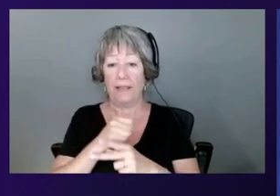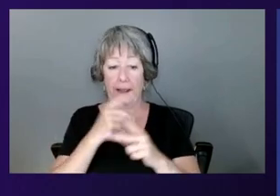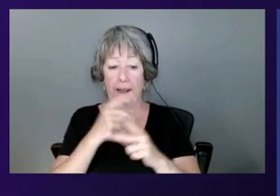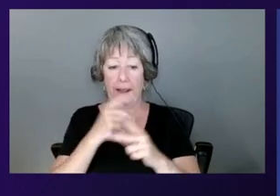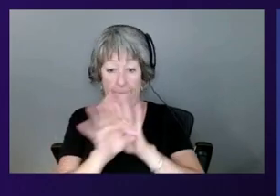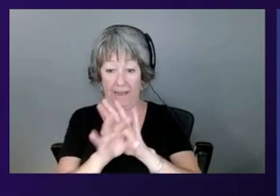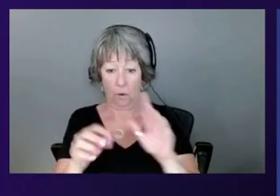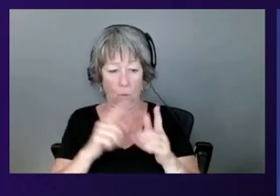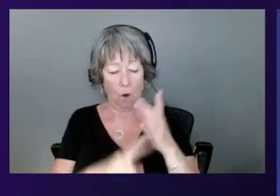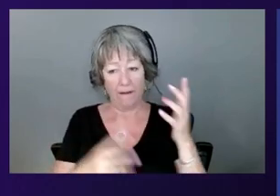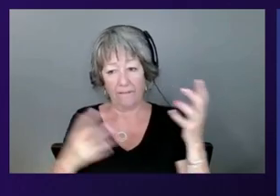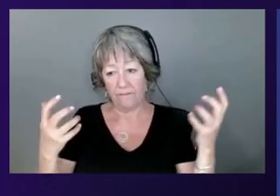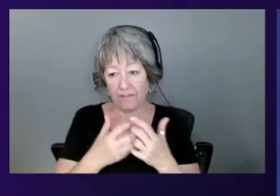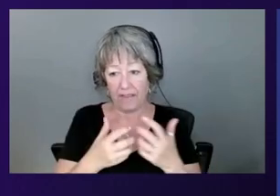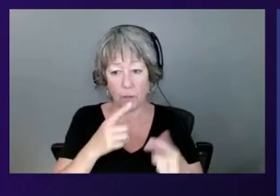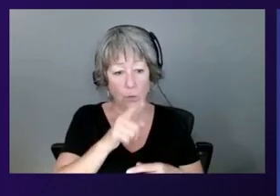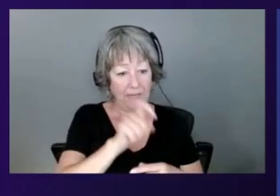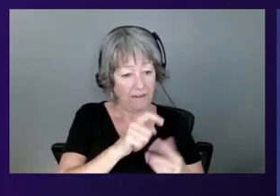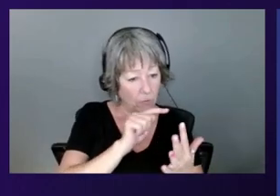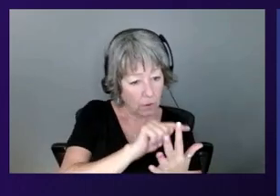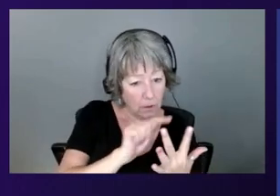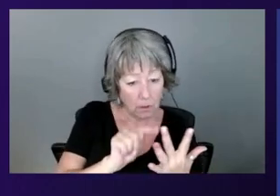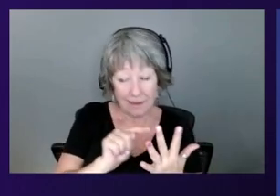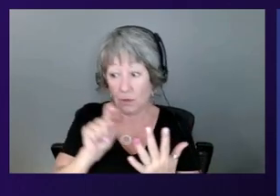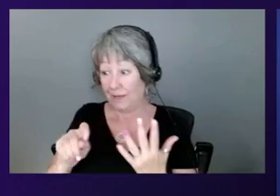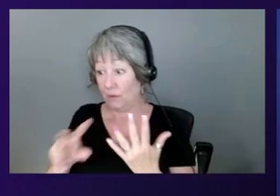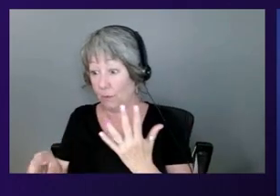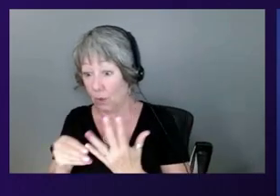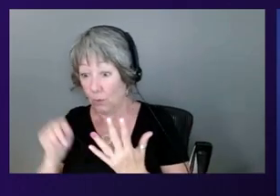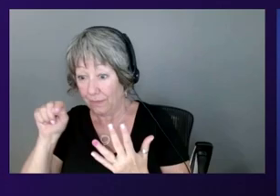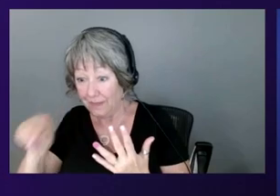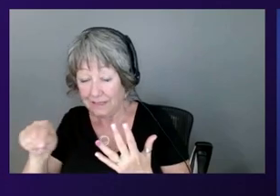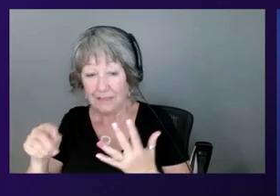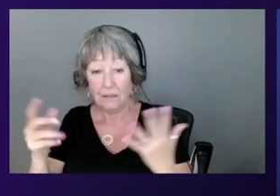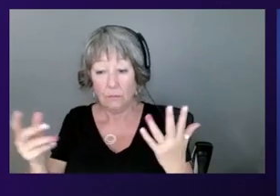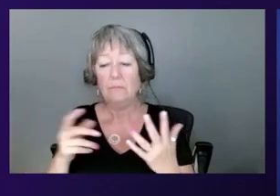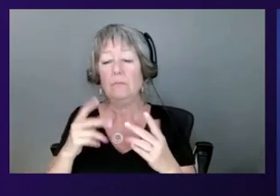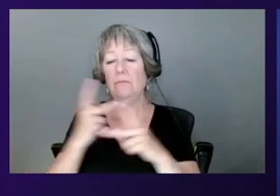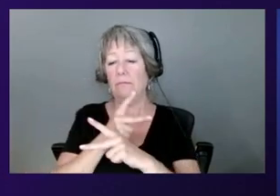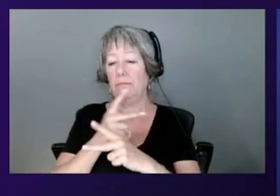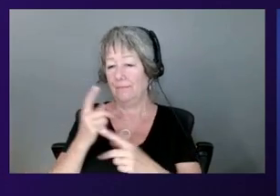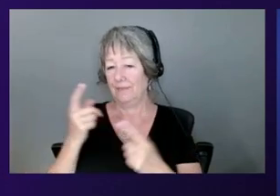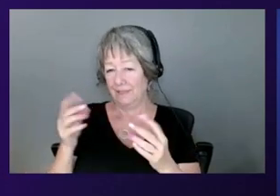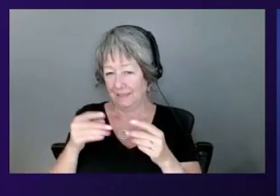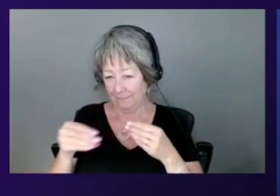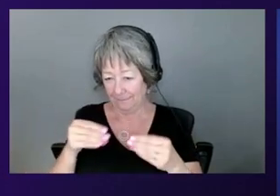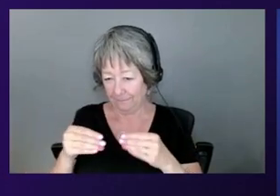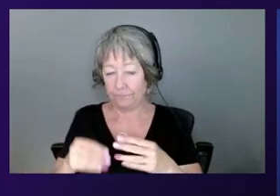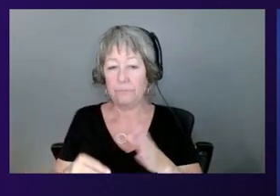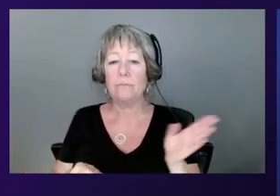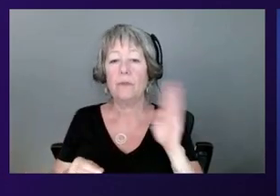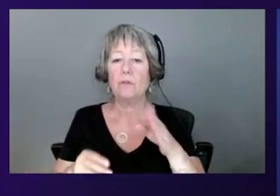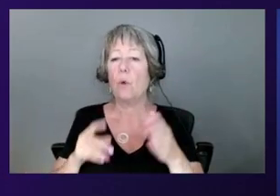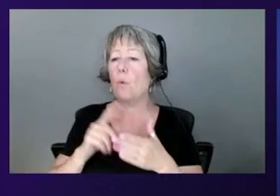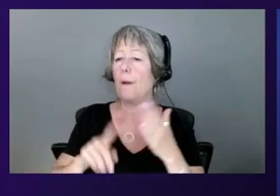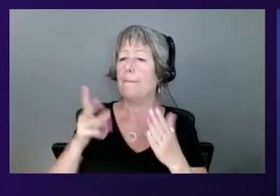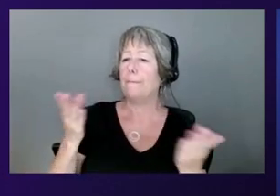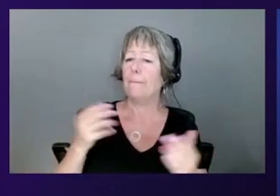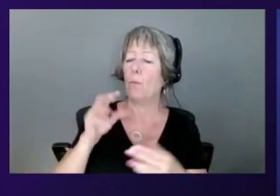fits your requirements. So what makes confidential compute unique from an AWS perspective, William? Well,